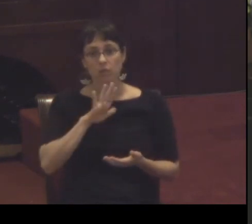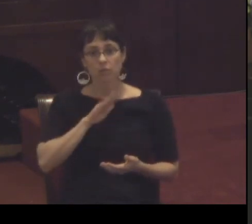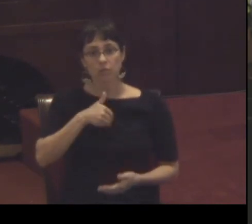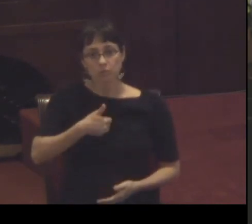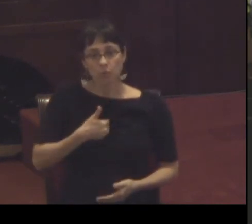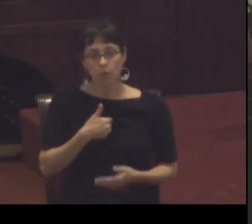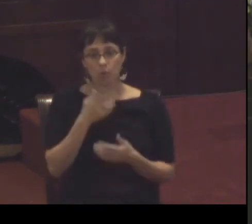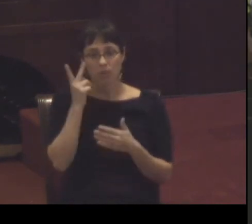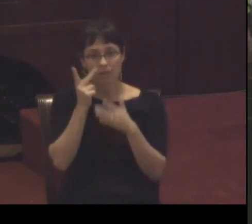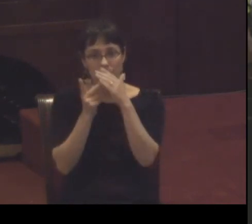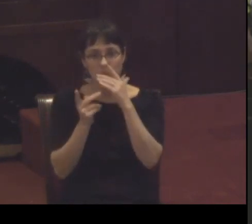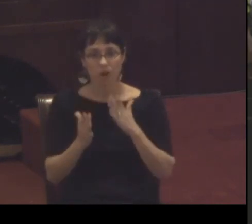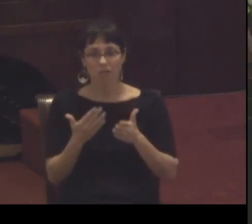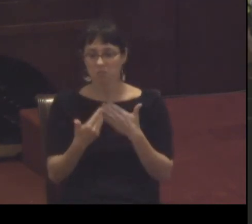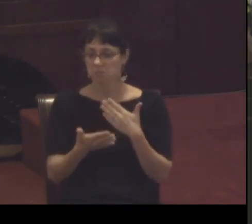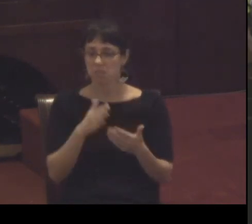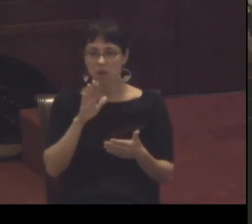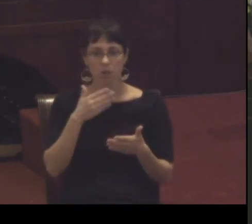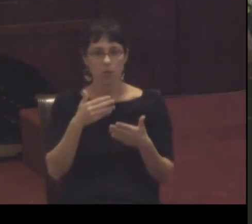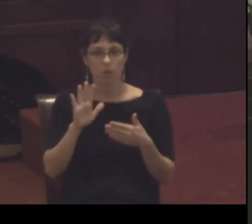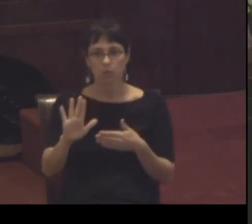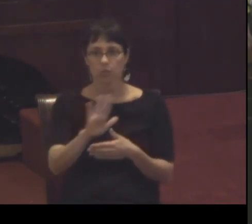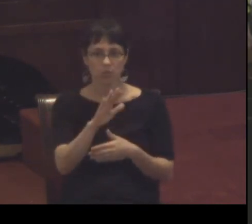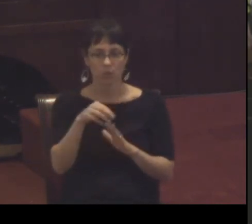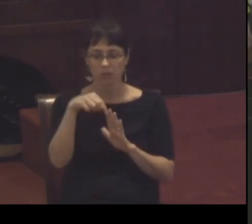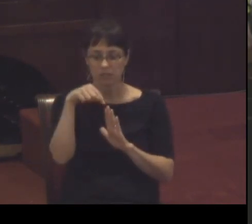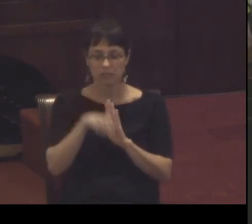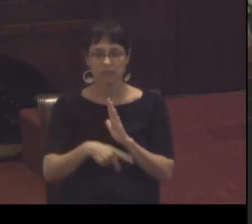that no matter what pit you might find yourselves in